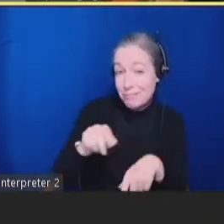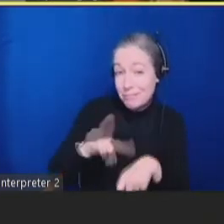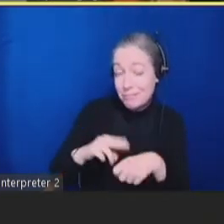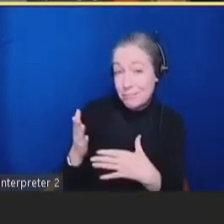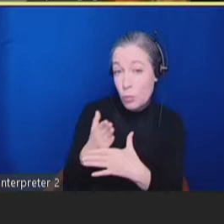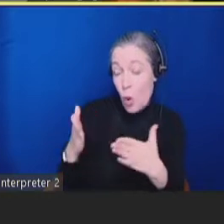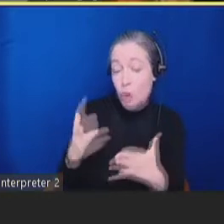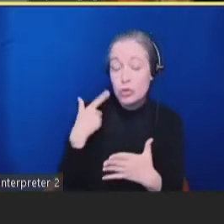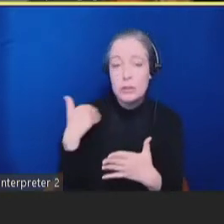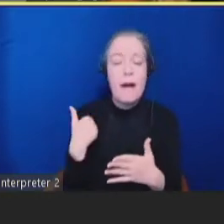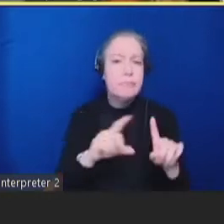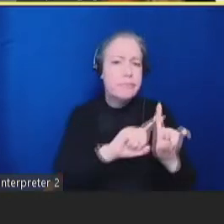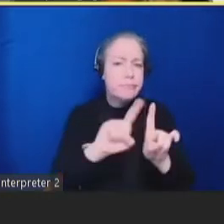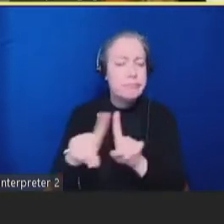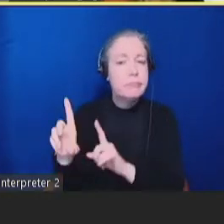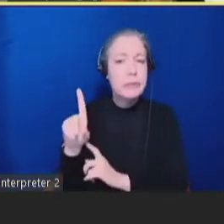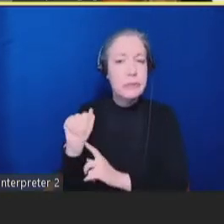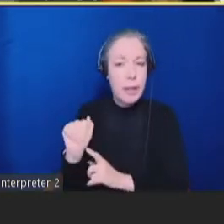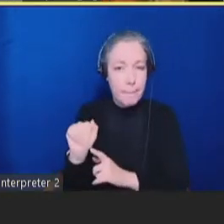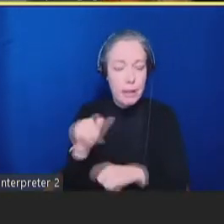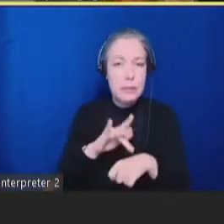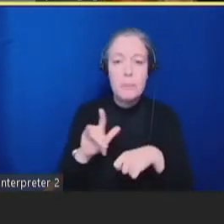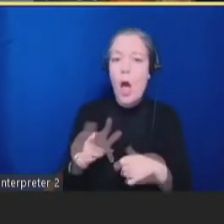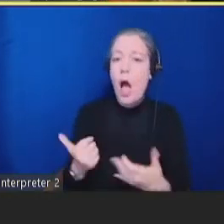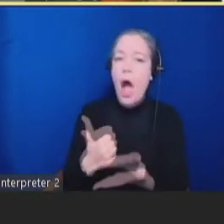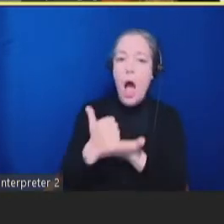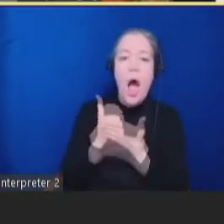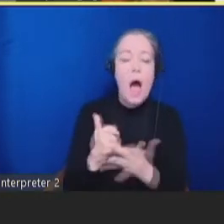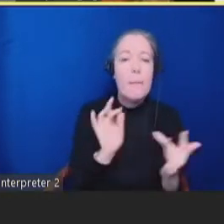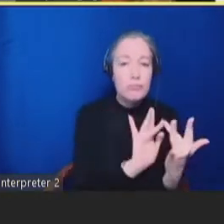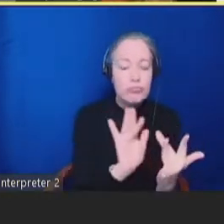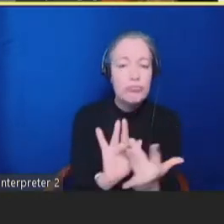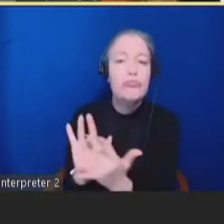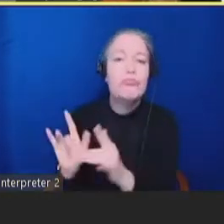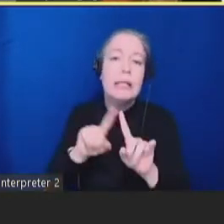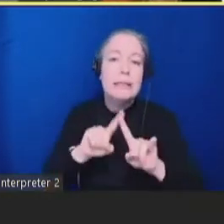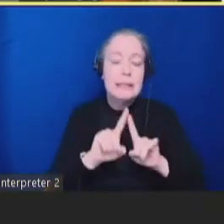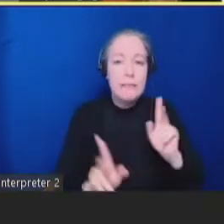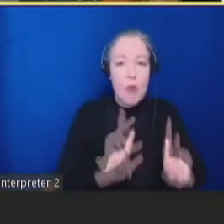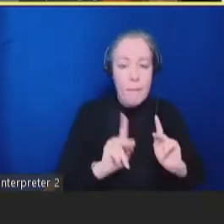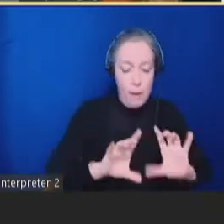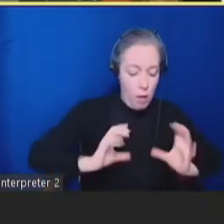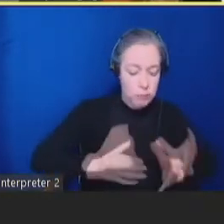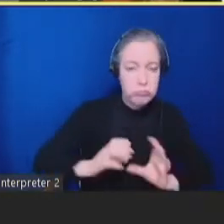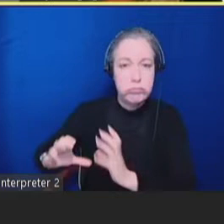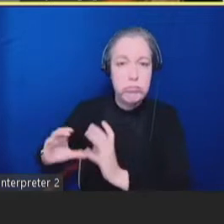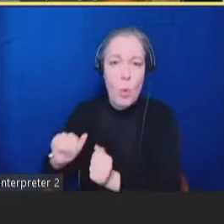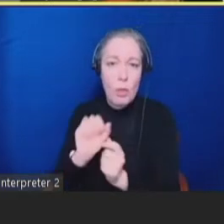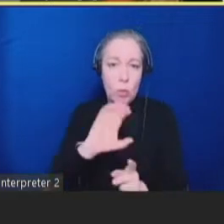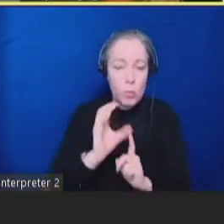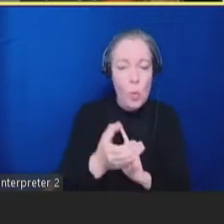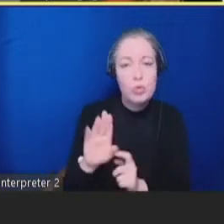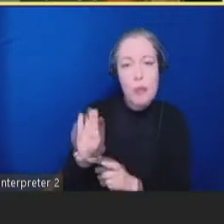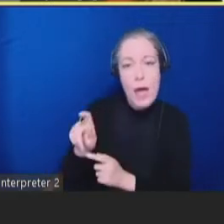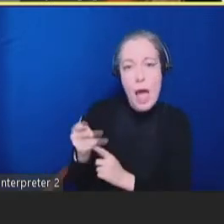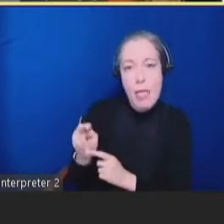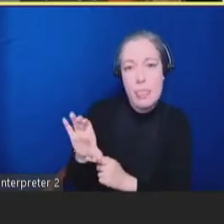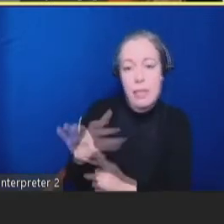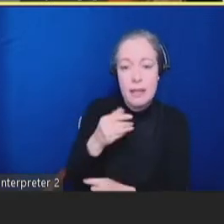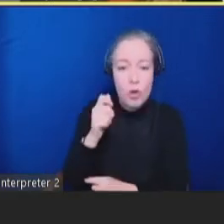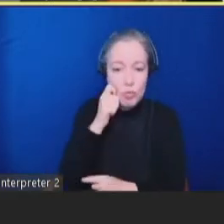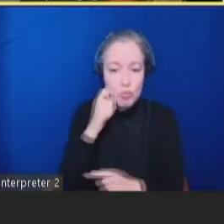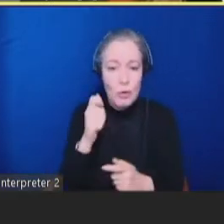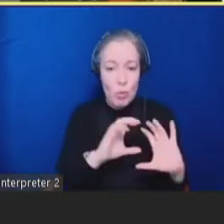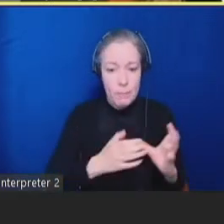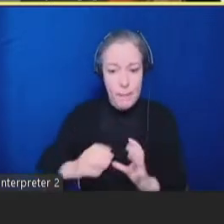space and enable us to reach different ethnic and cultural populations. They provide strategic guidance and support for U.S.